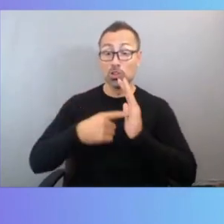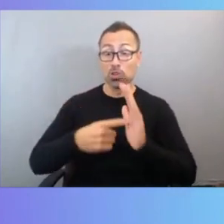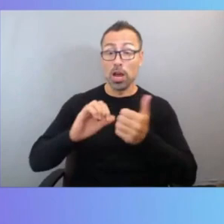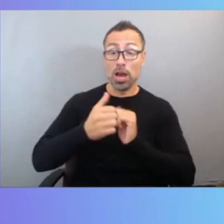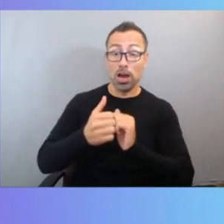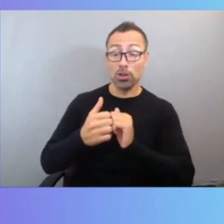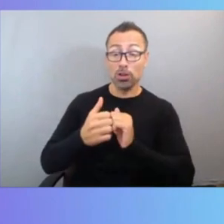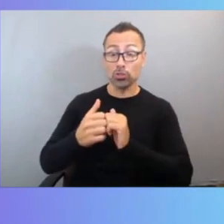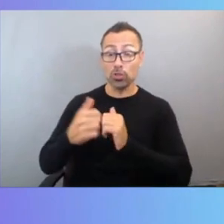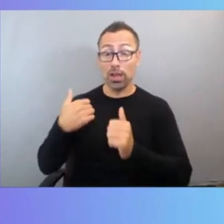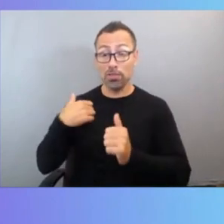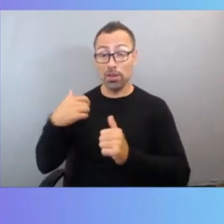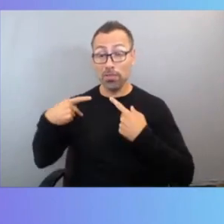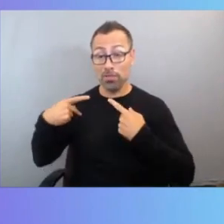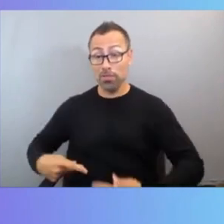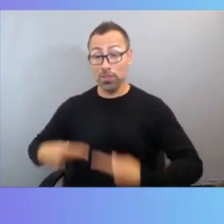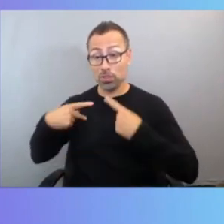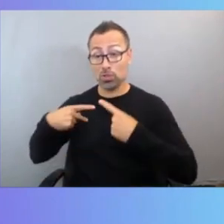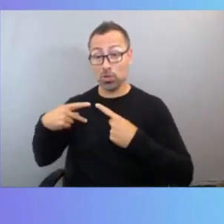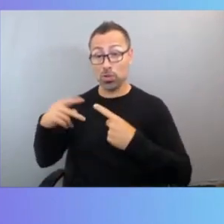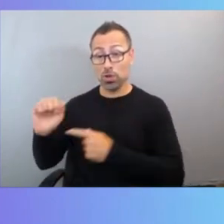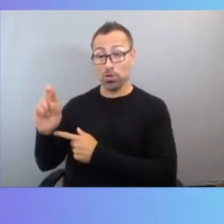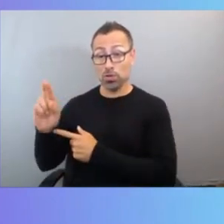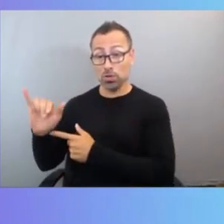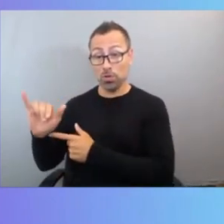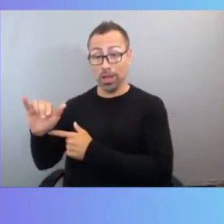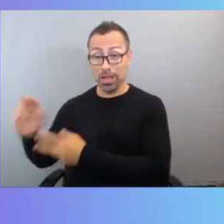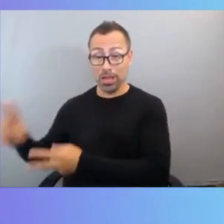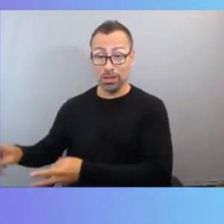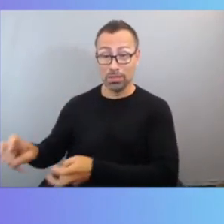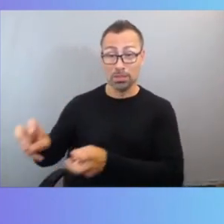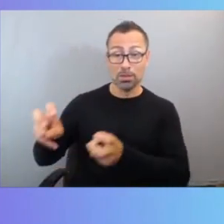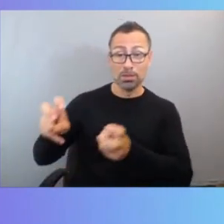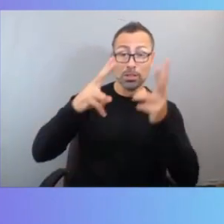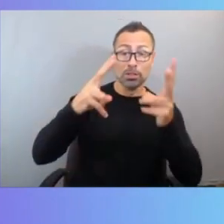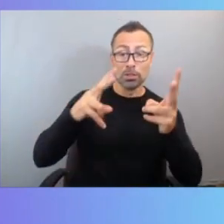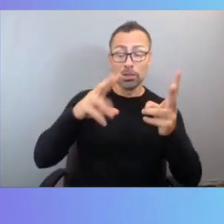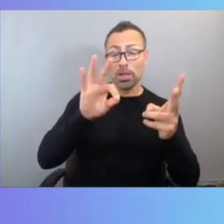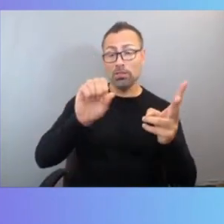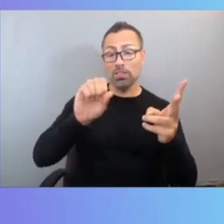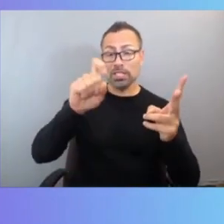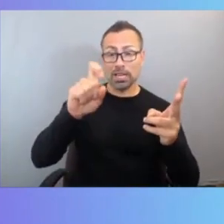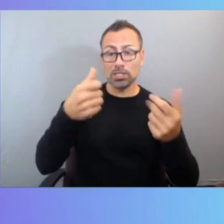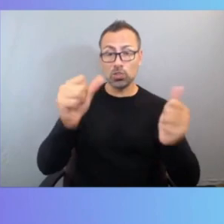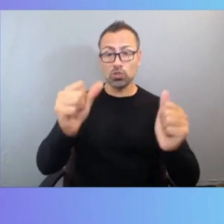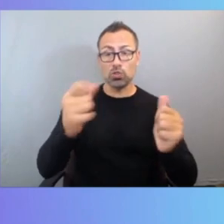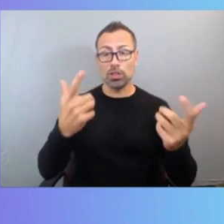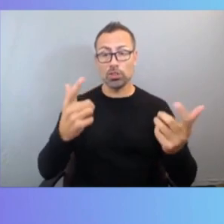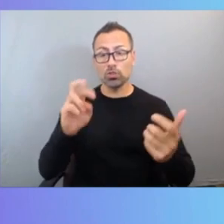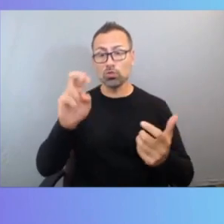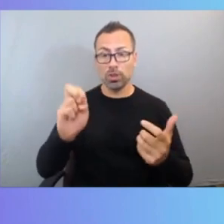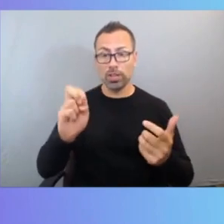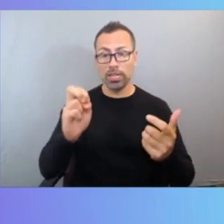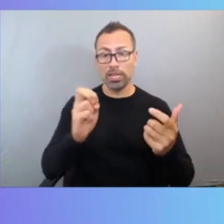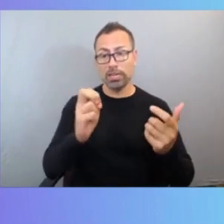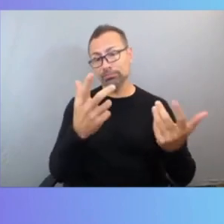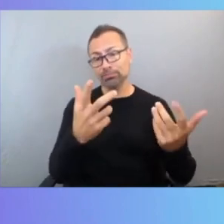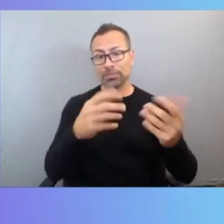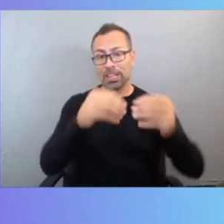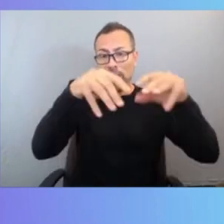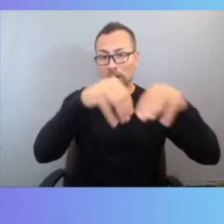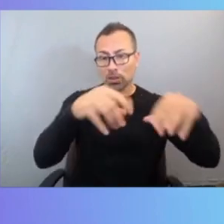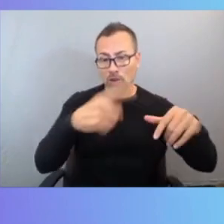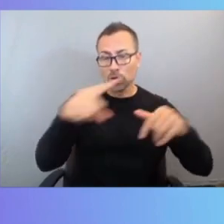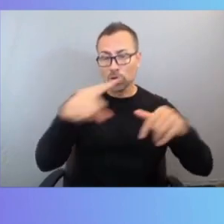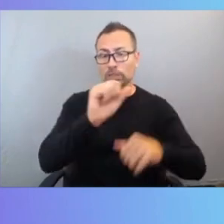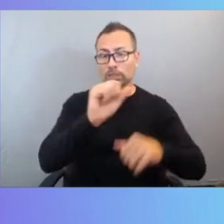to getting it into FSX and trying to refactor those applications. That's awesome. Yeah. Awesome. Well, thank you,